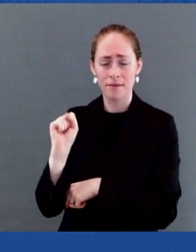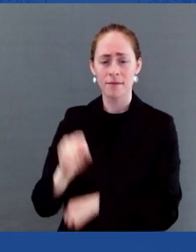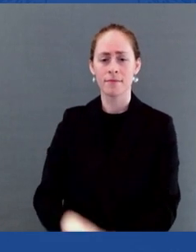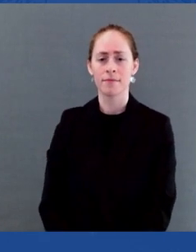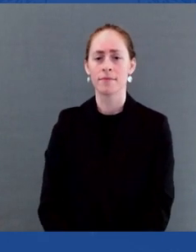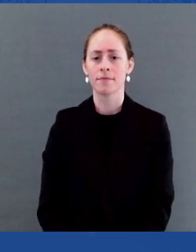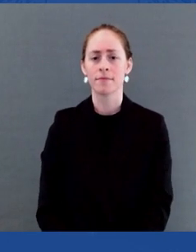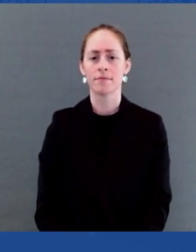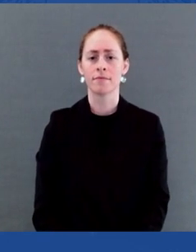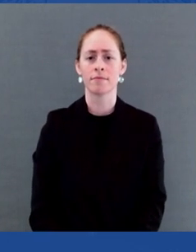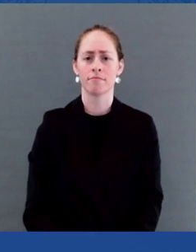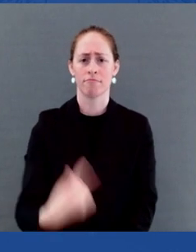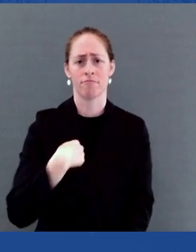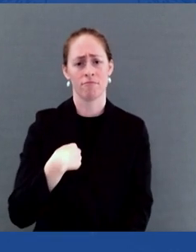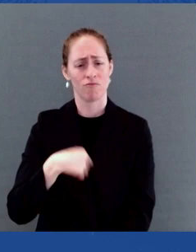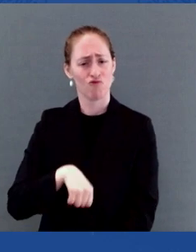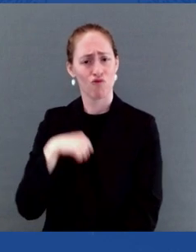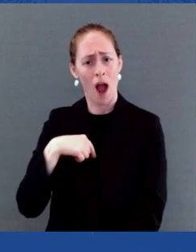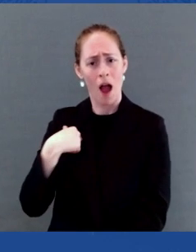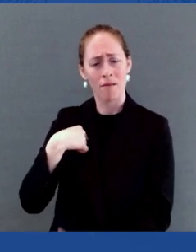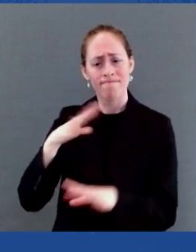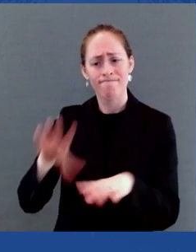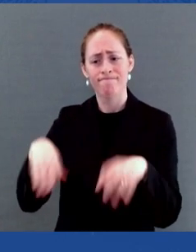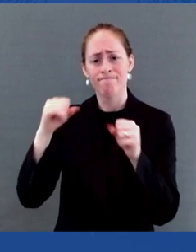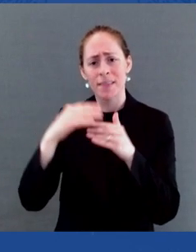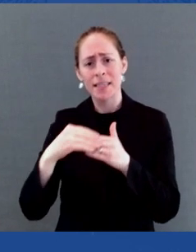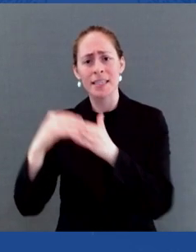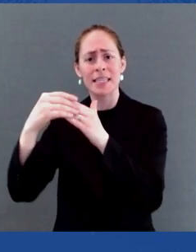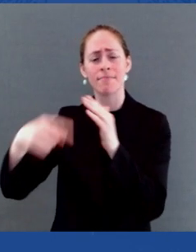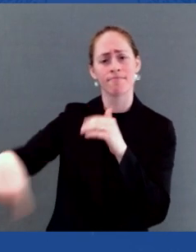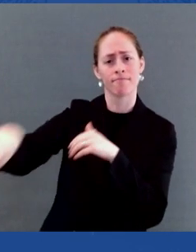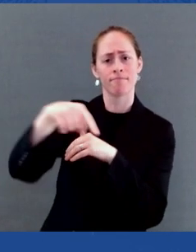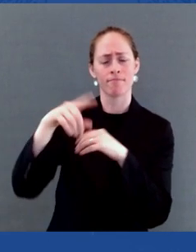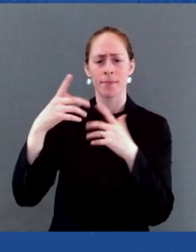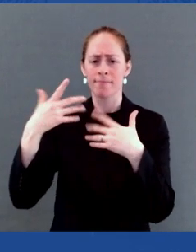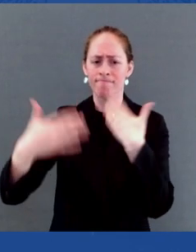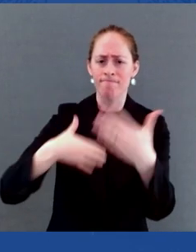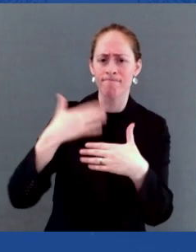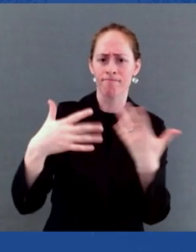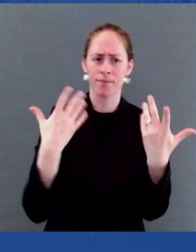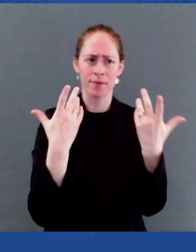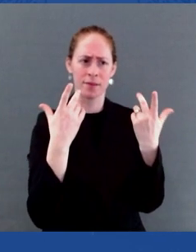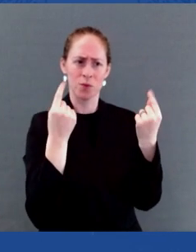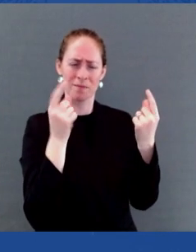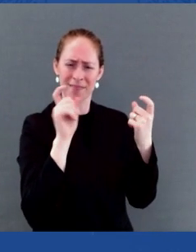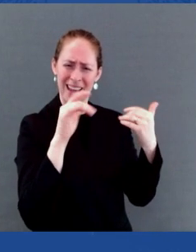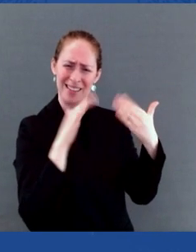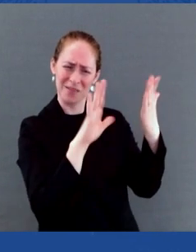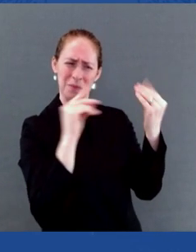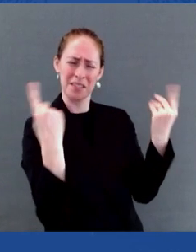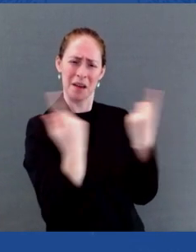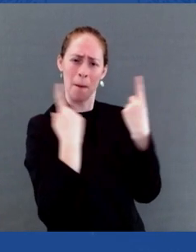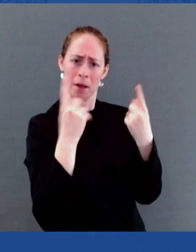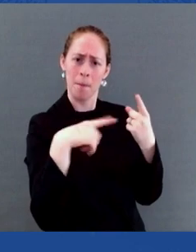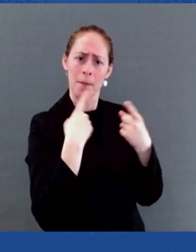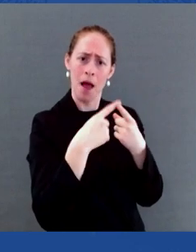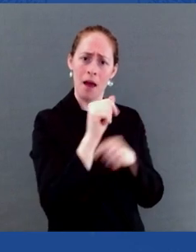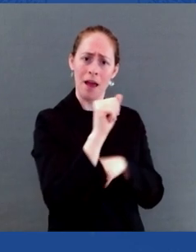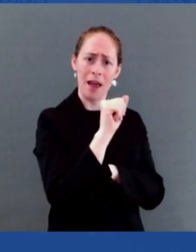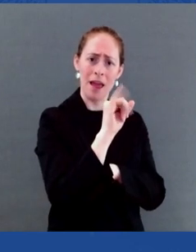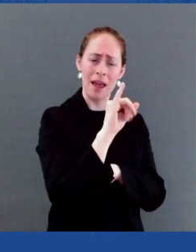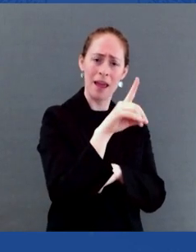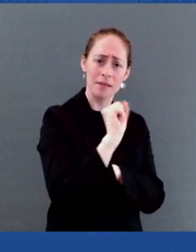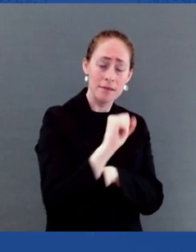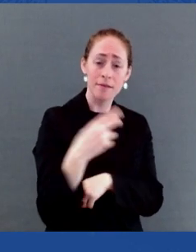-on. Look no further than the new National HIV-AIDS Strategy that President Biden released